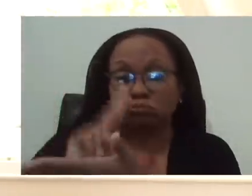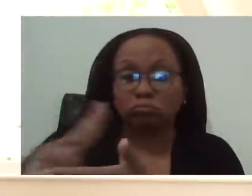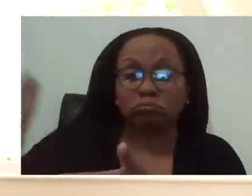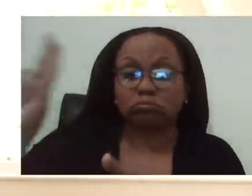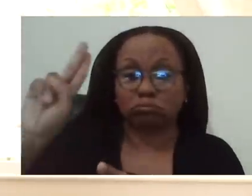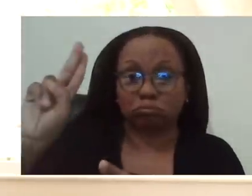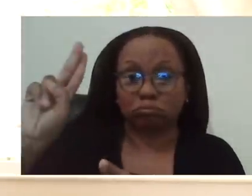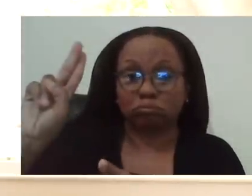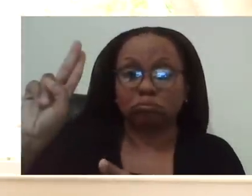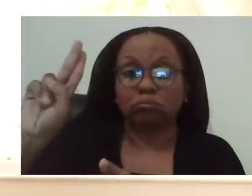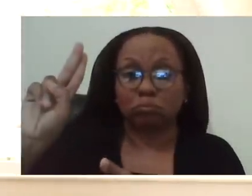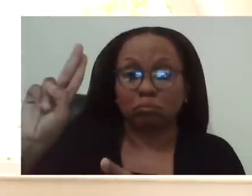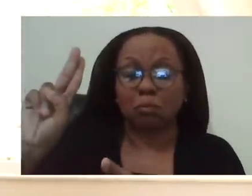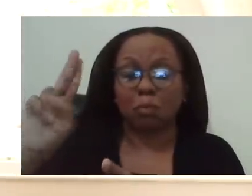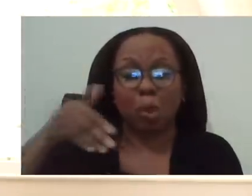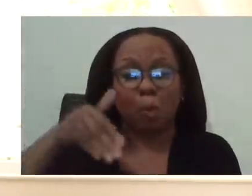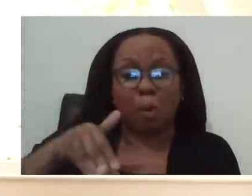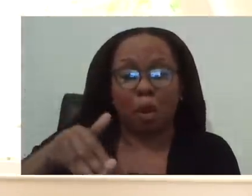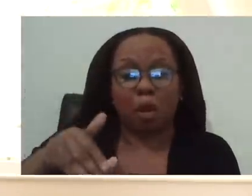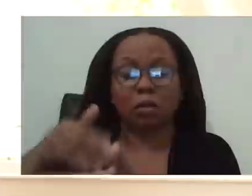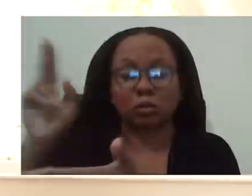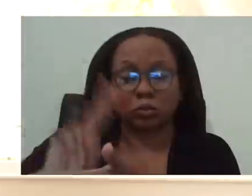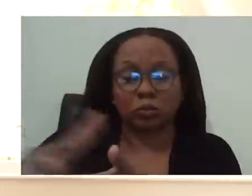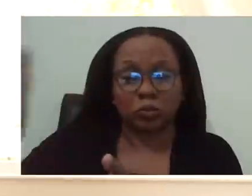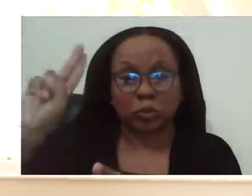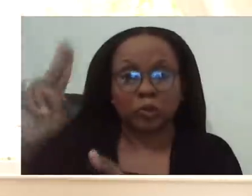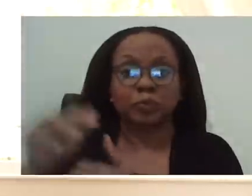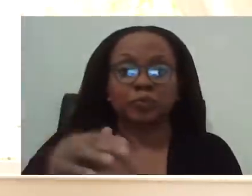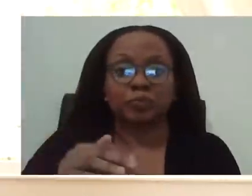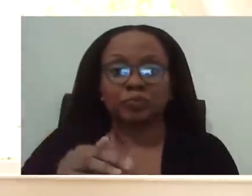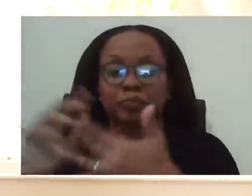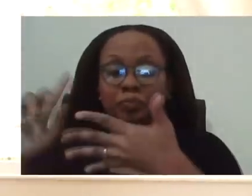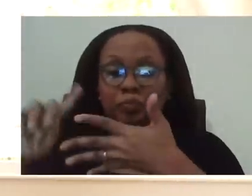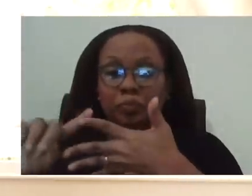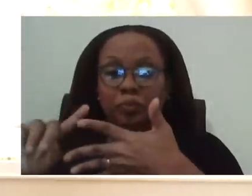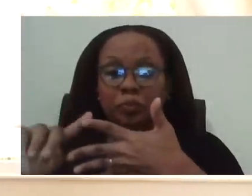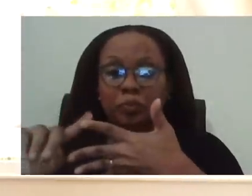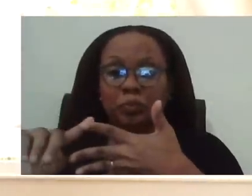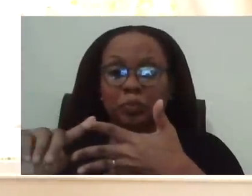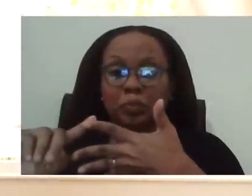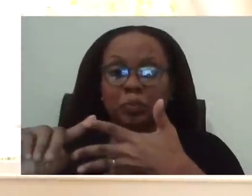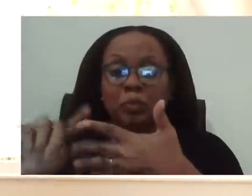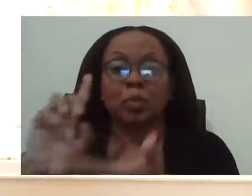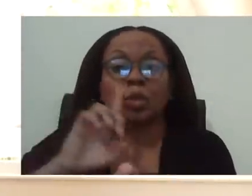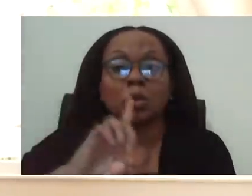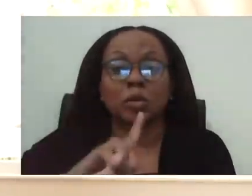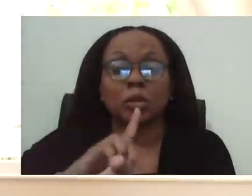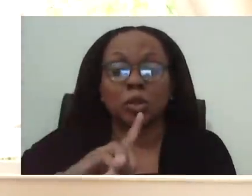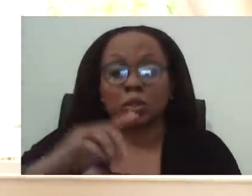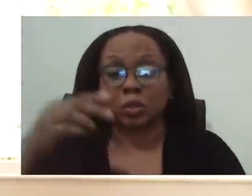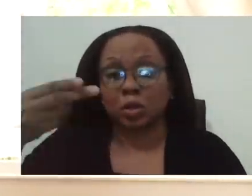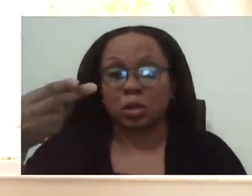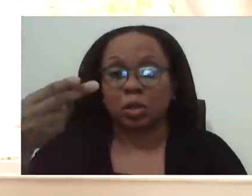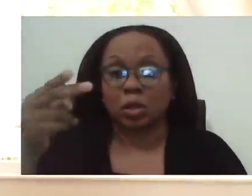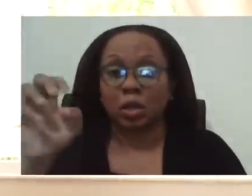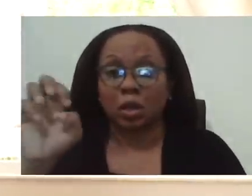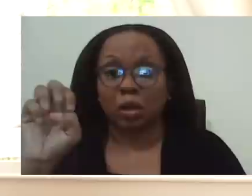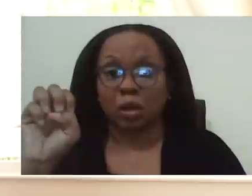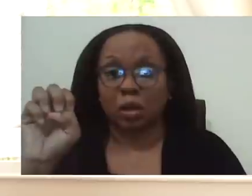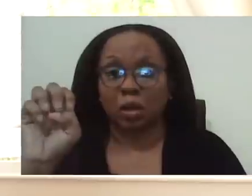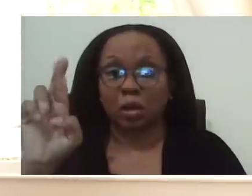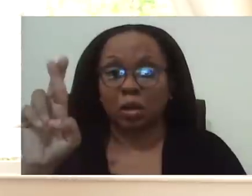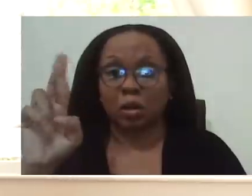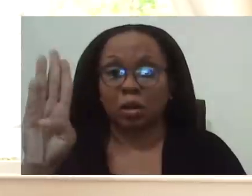West Indies. We also have with us Dr. Joseph Herbert, who is a consultant family physician,